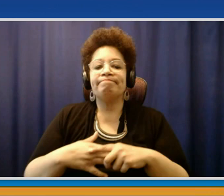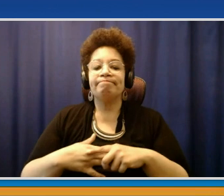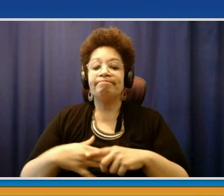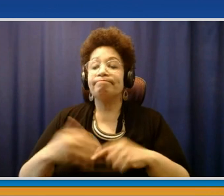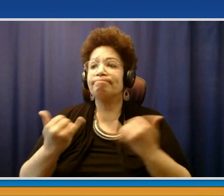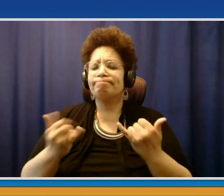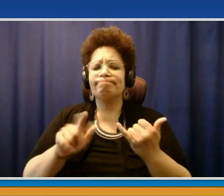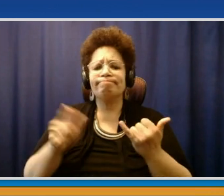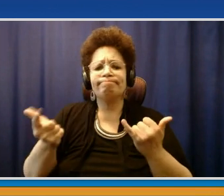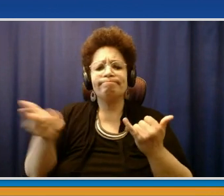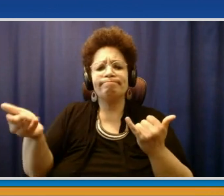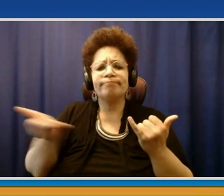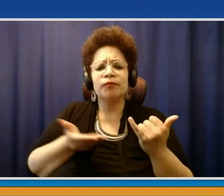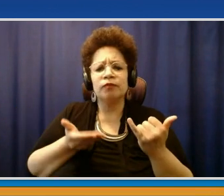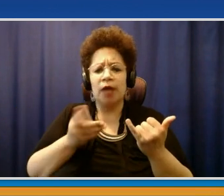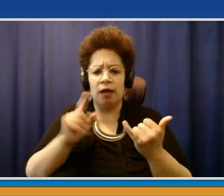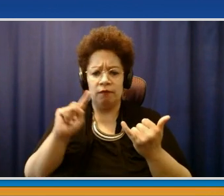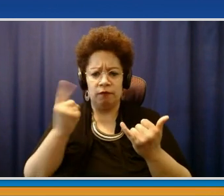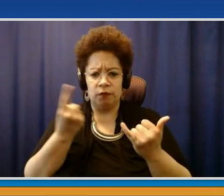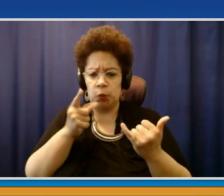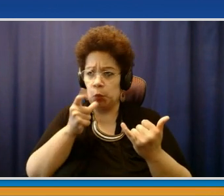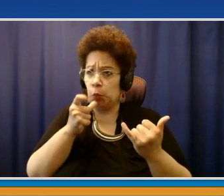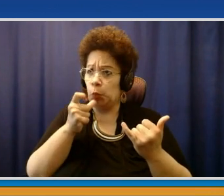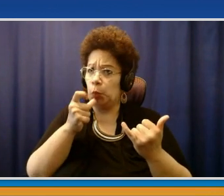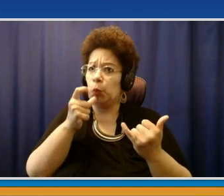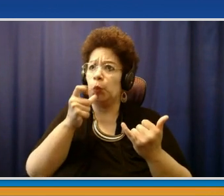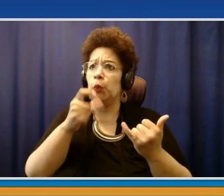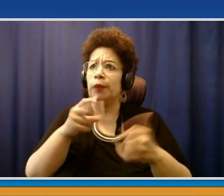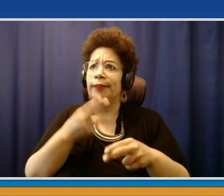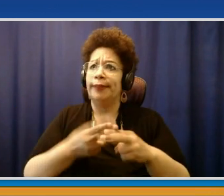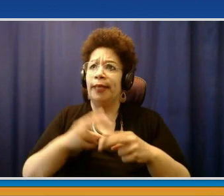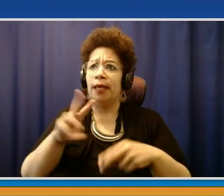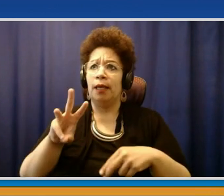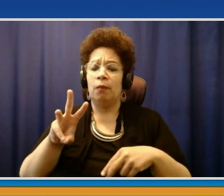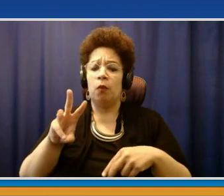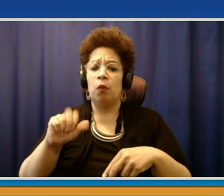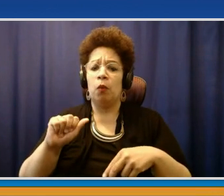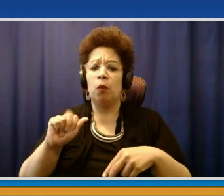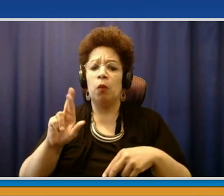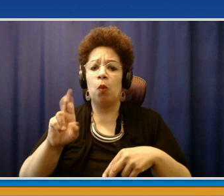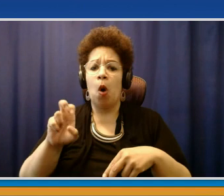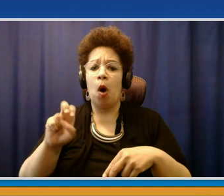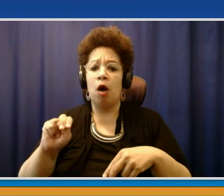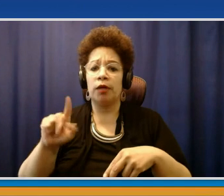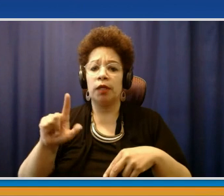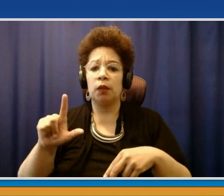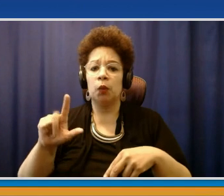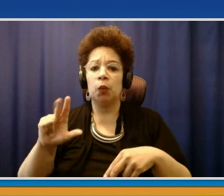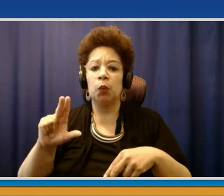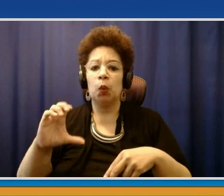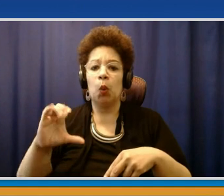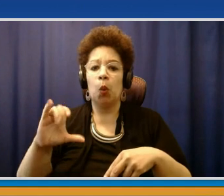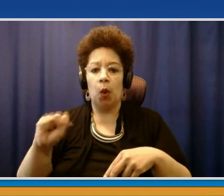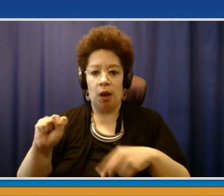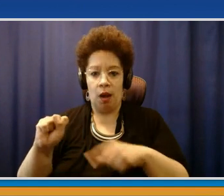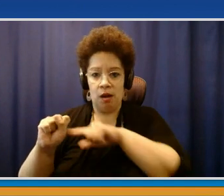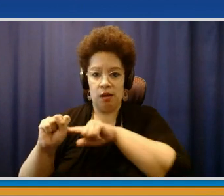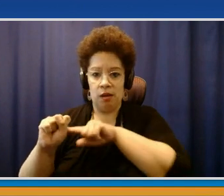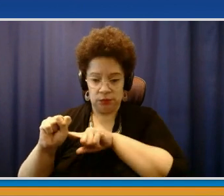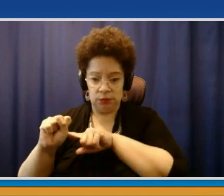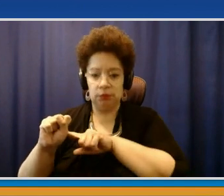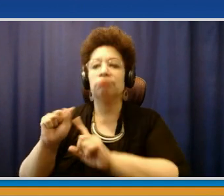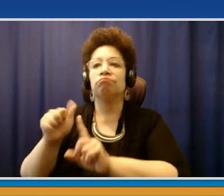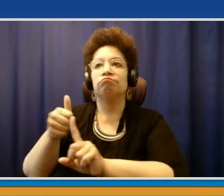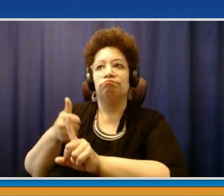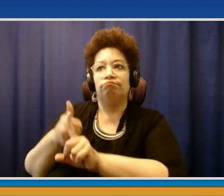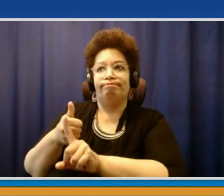and he served on the Town Council before that. He has long, continuous service to his town. And he's a executive, former executive with